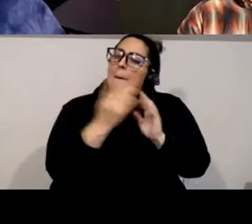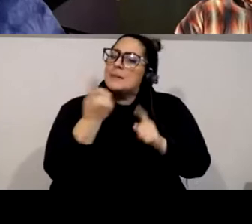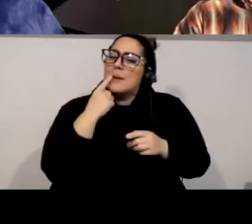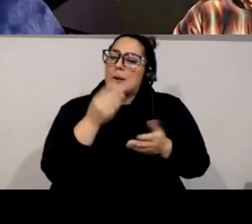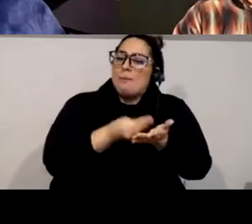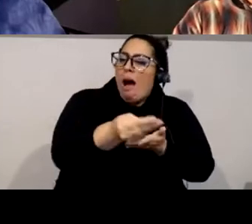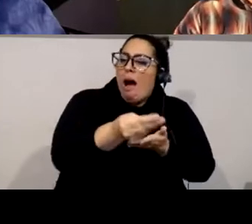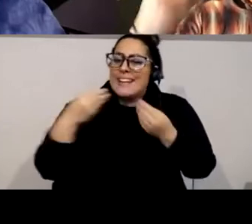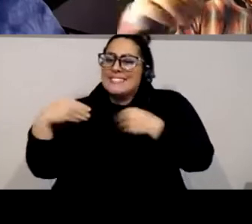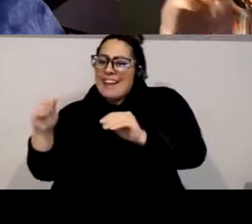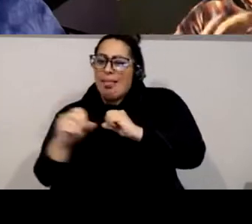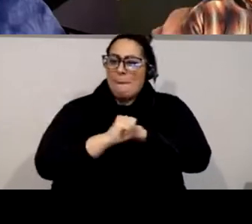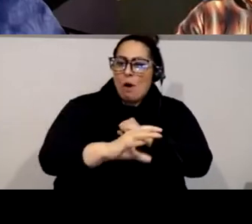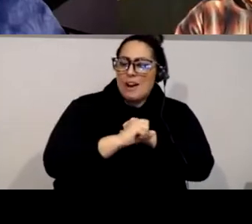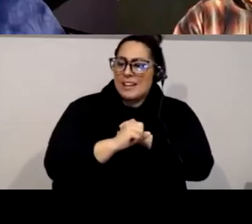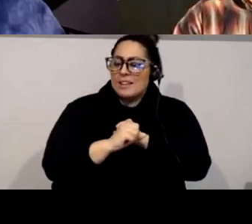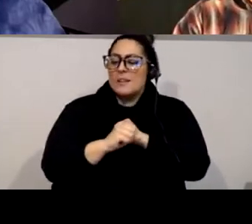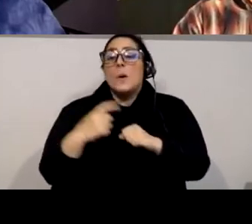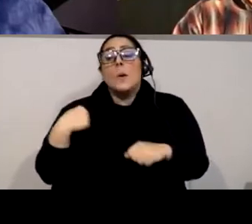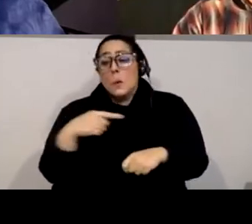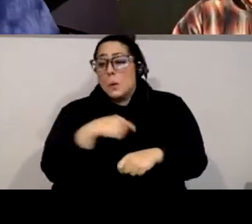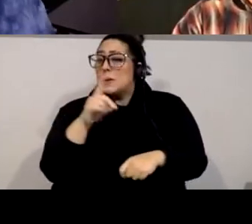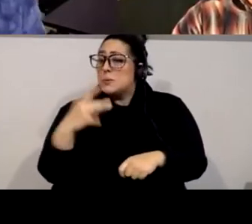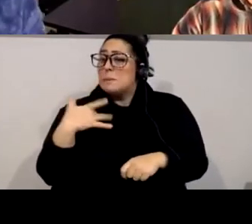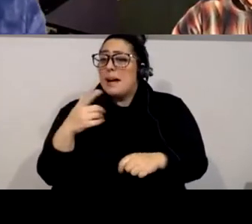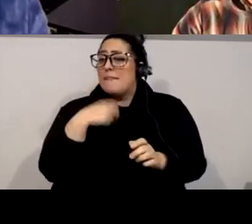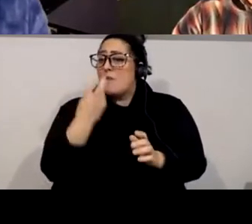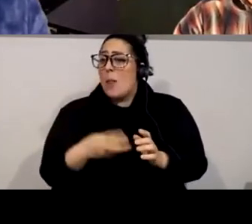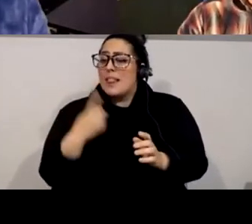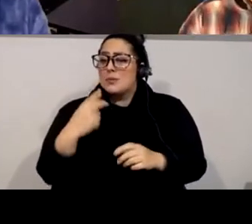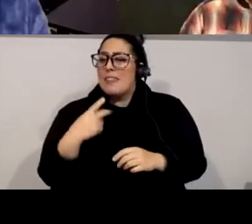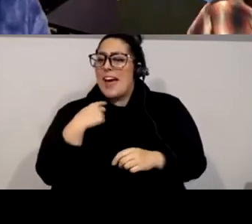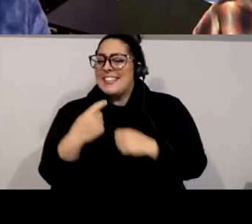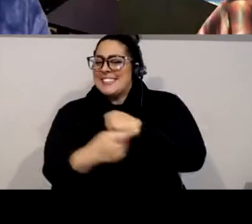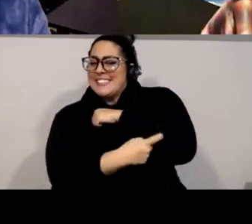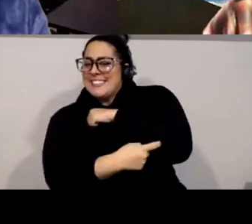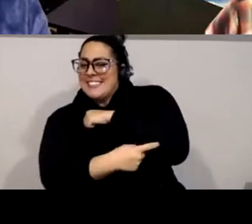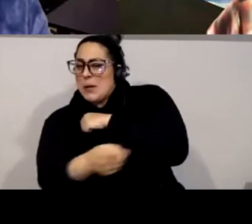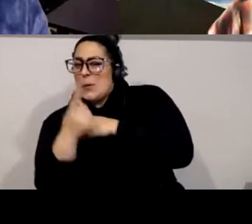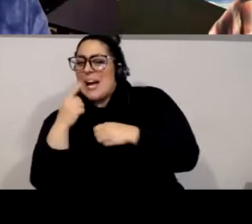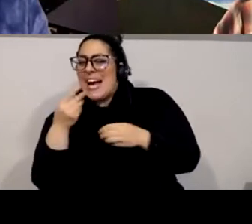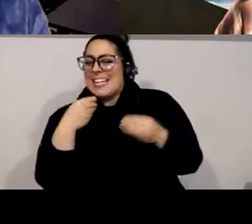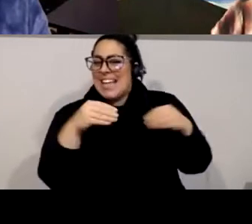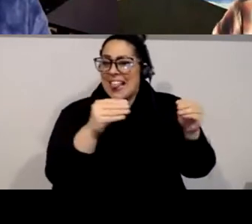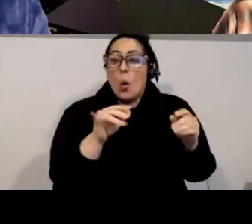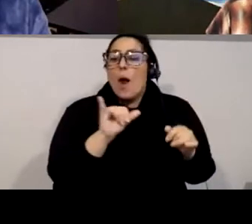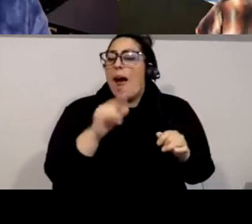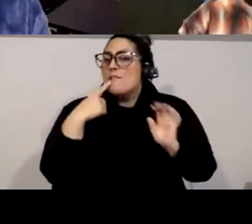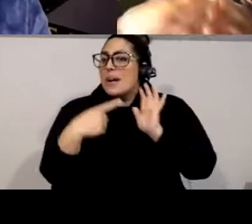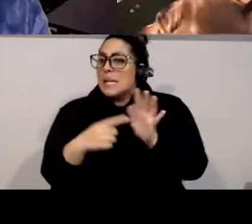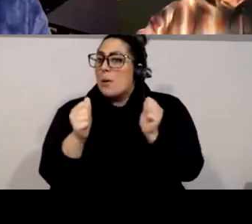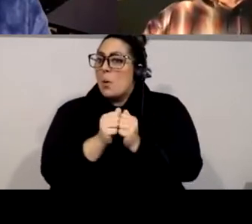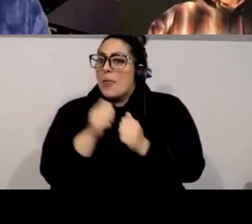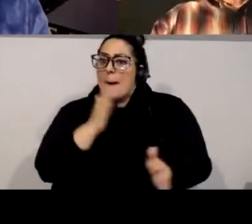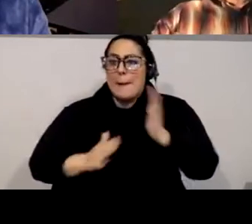into that trap i think logically all the time uh around these kinds of debates oh martial arts me you know like uh